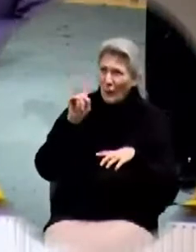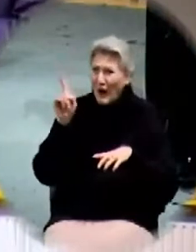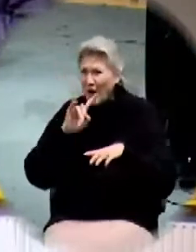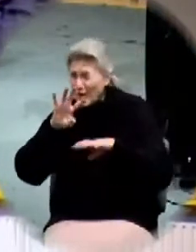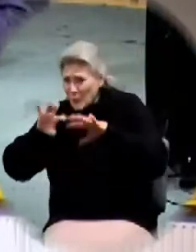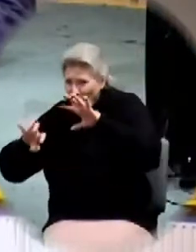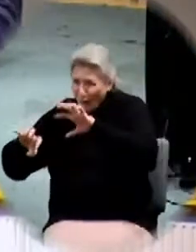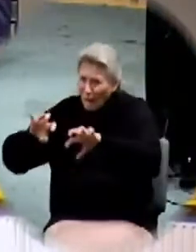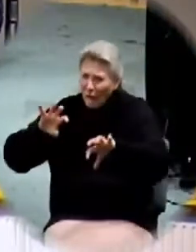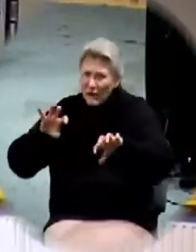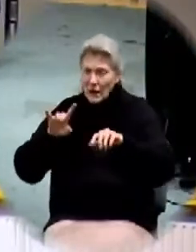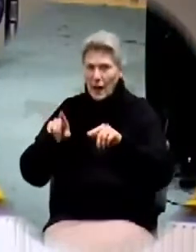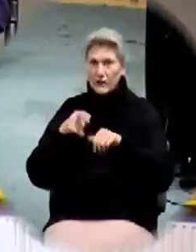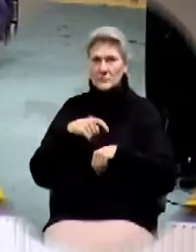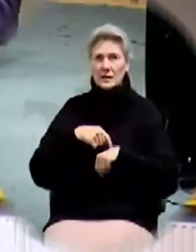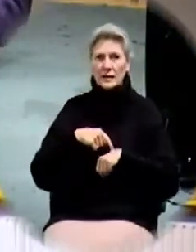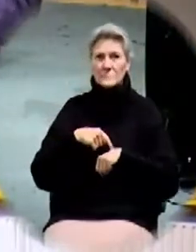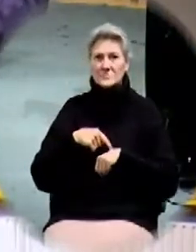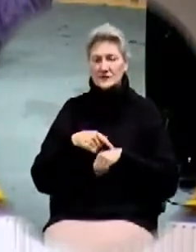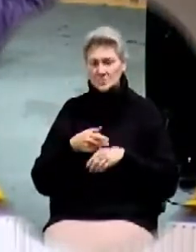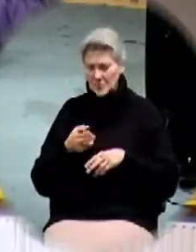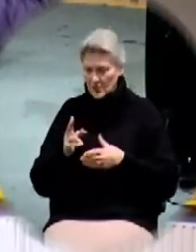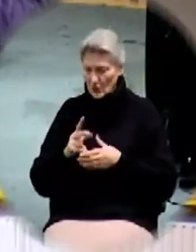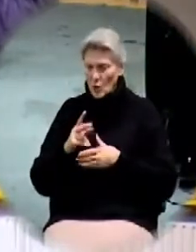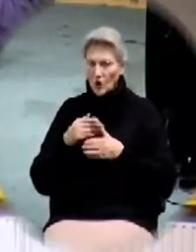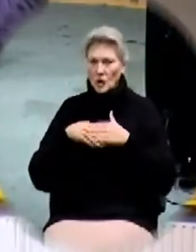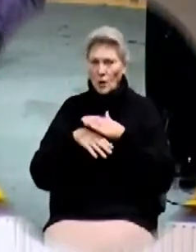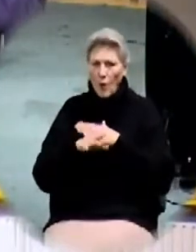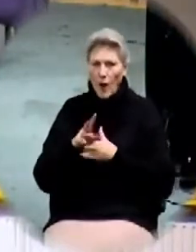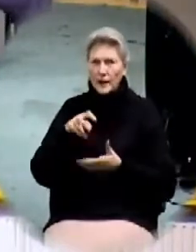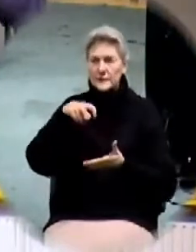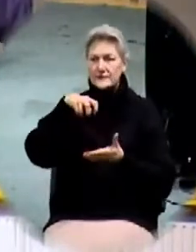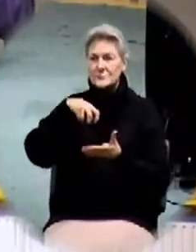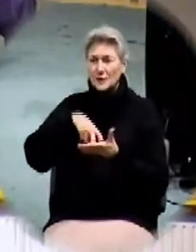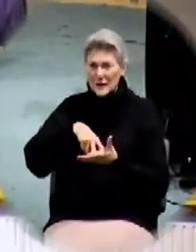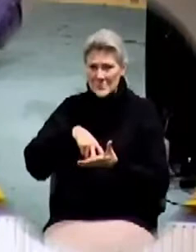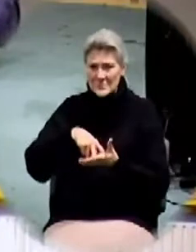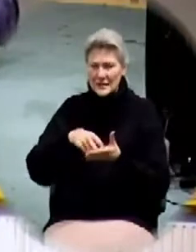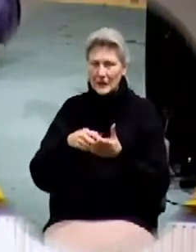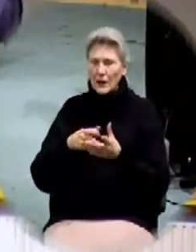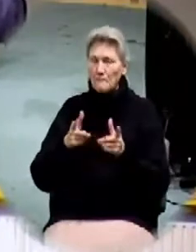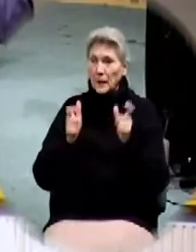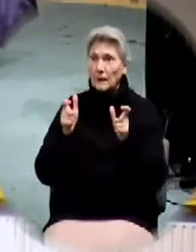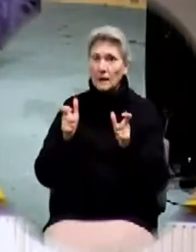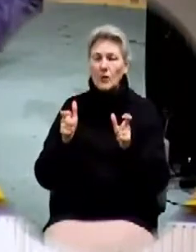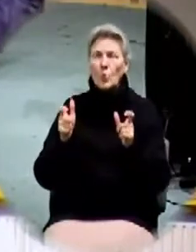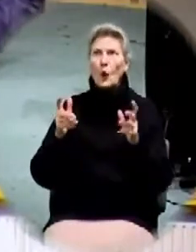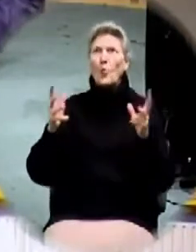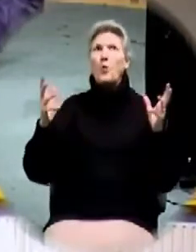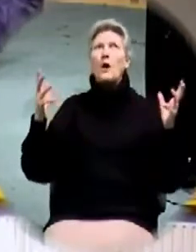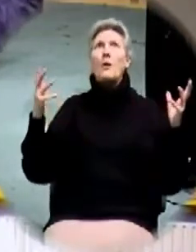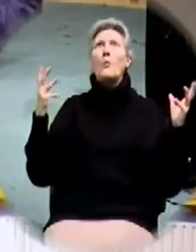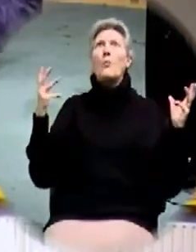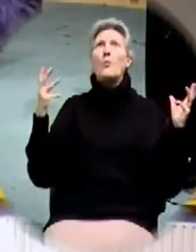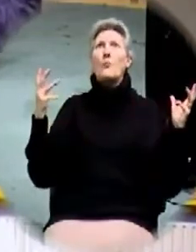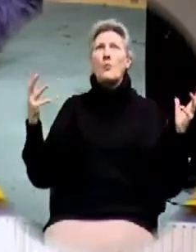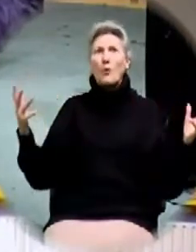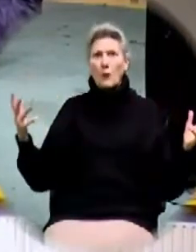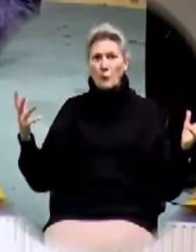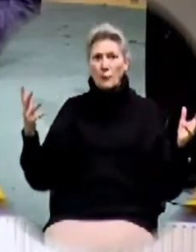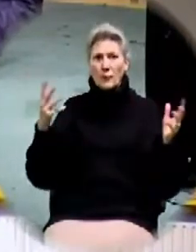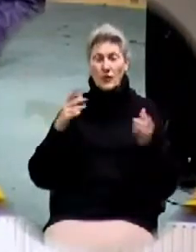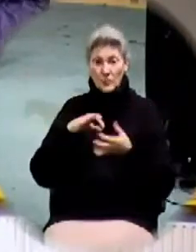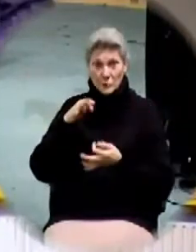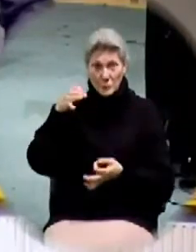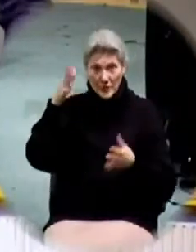to him. And other times, oh man, you walk in his presence, just incredible. And we were talking about that and